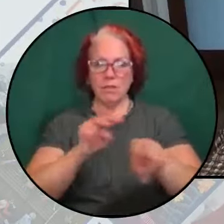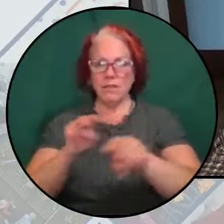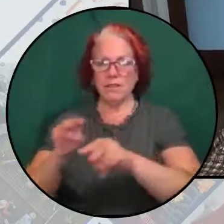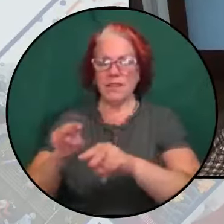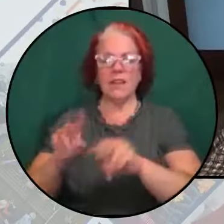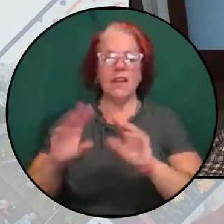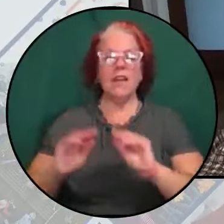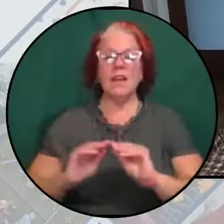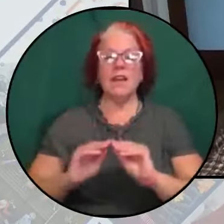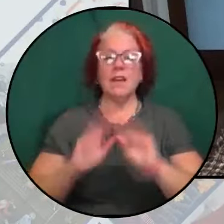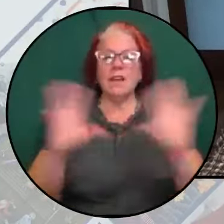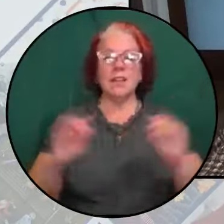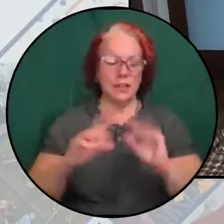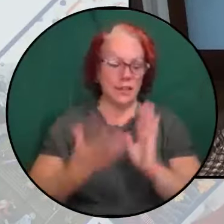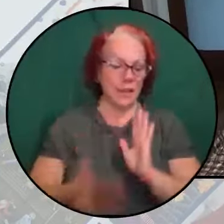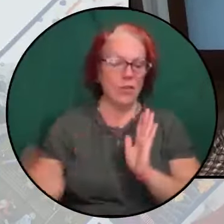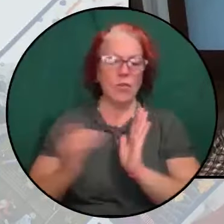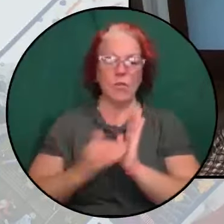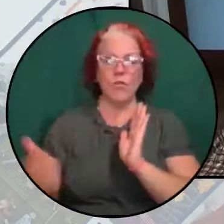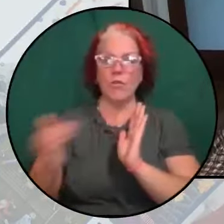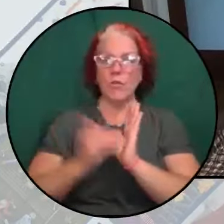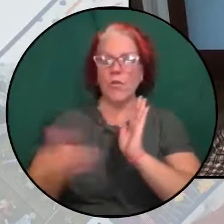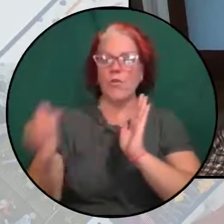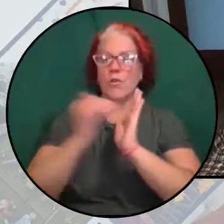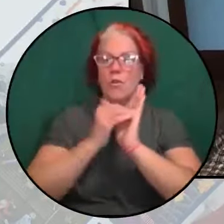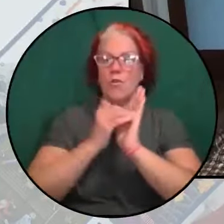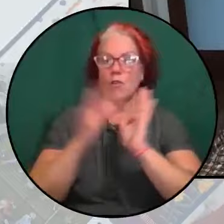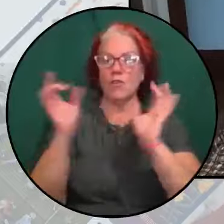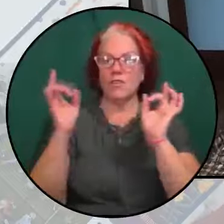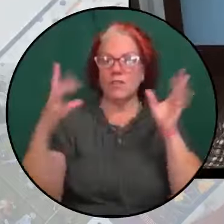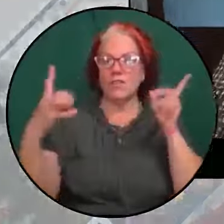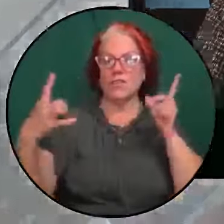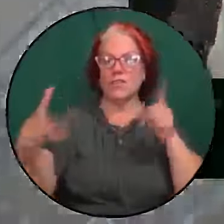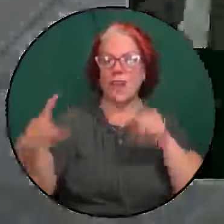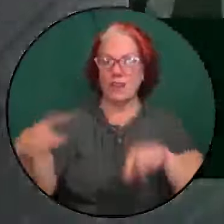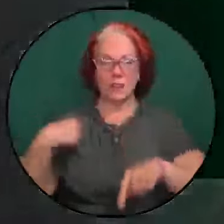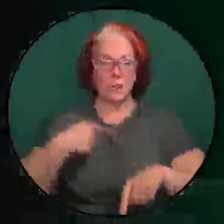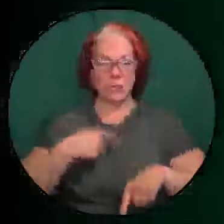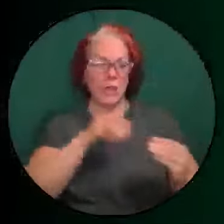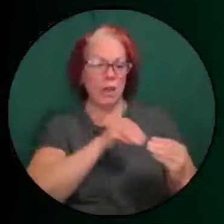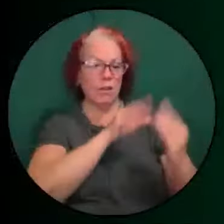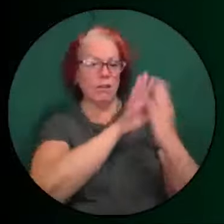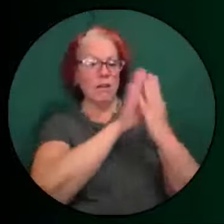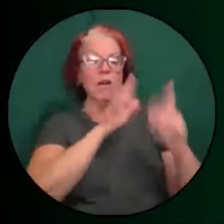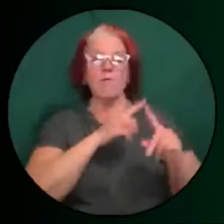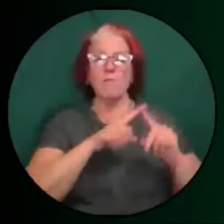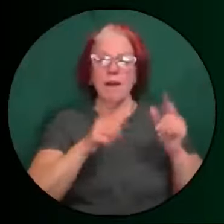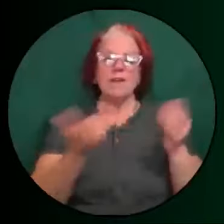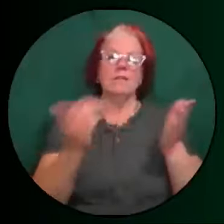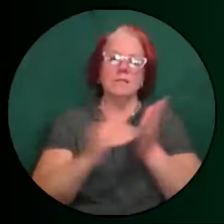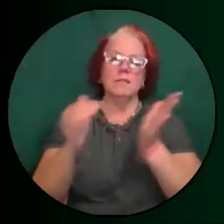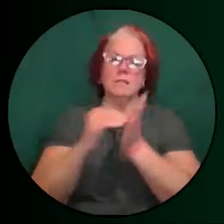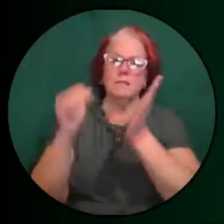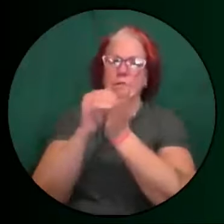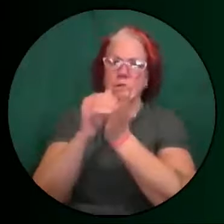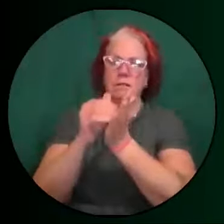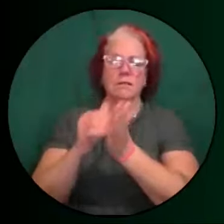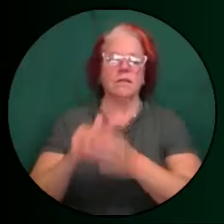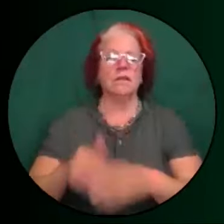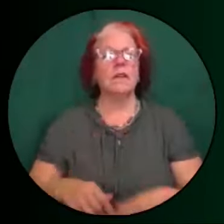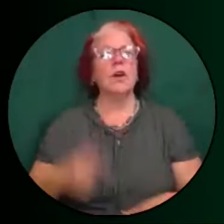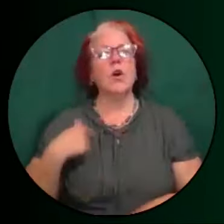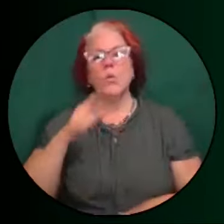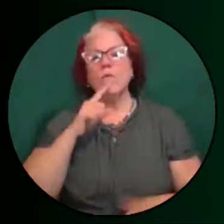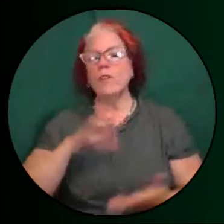reproduces the violence that we think we are contesting. We've learned a great deal